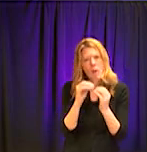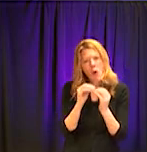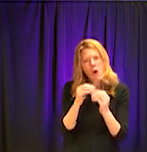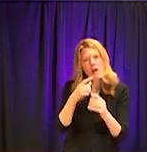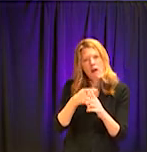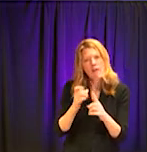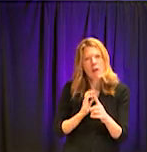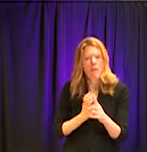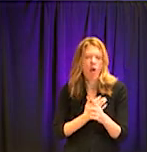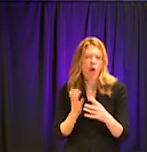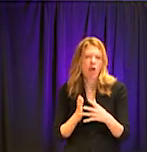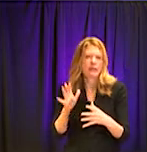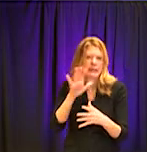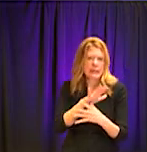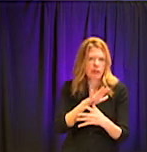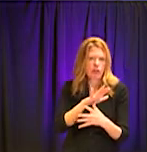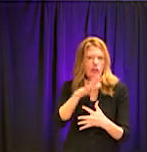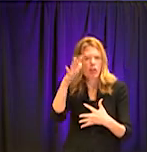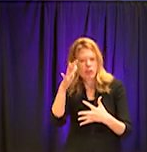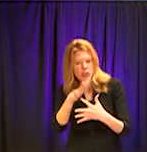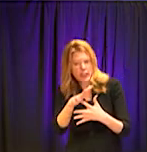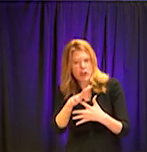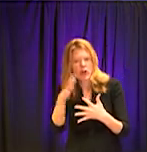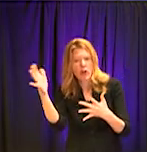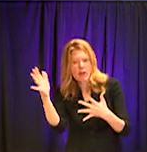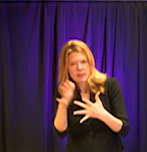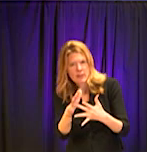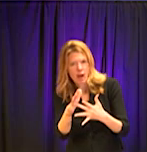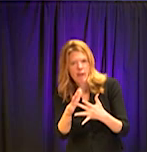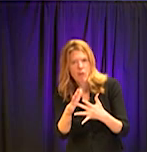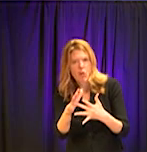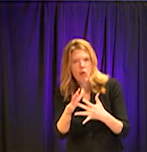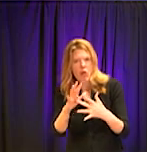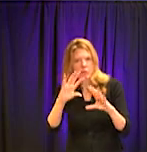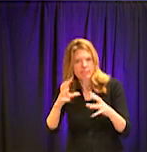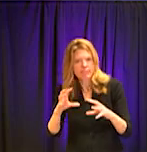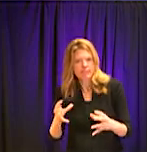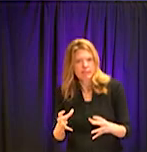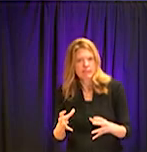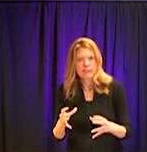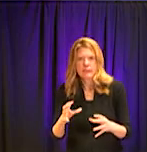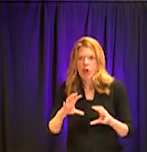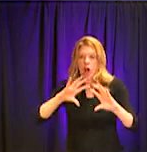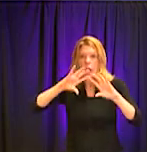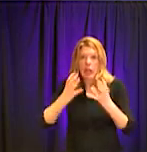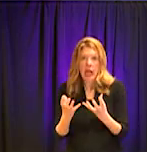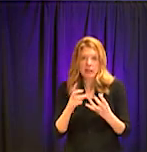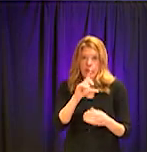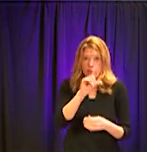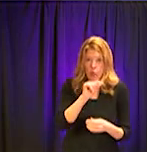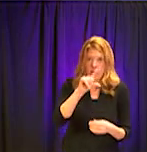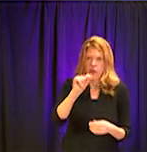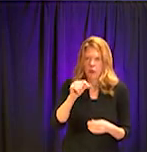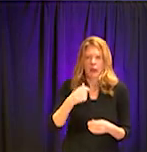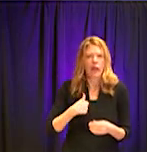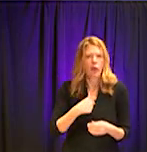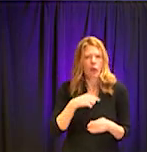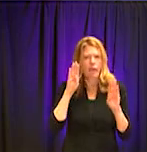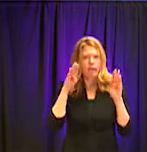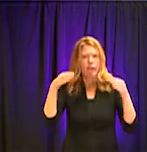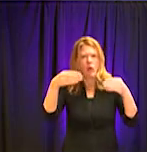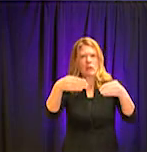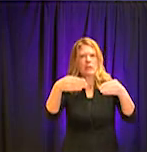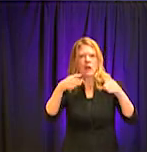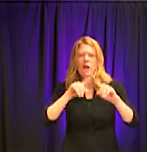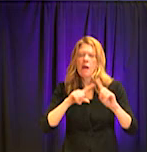looking very closely at our junior and sophomore cohort. The class of 2020 is the critical class right now, but we want to be